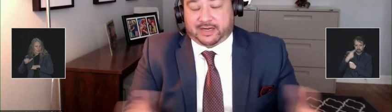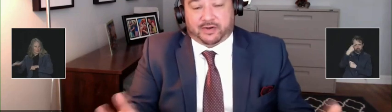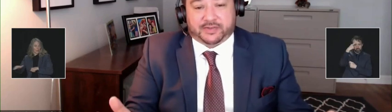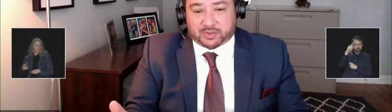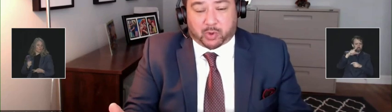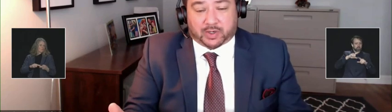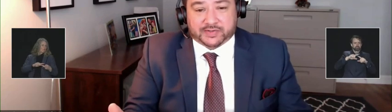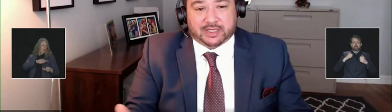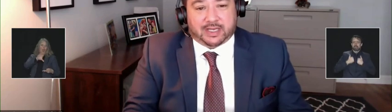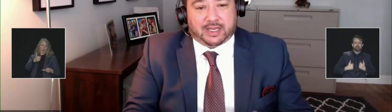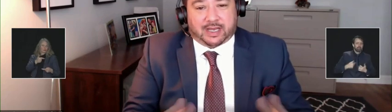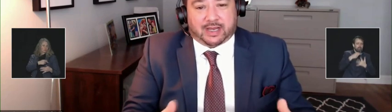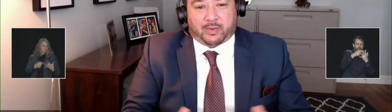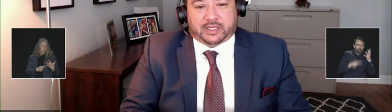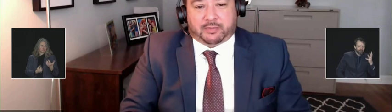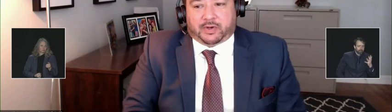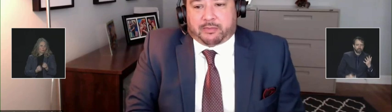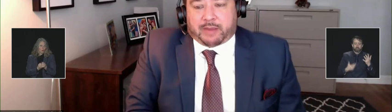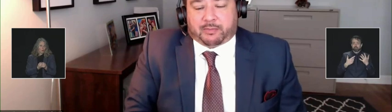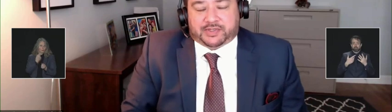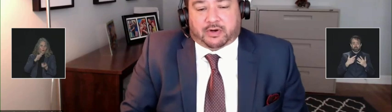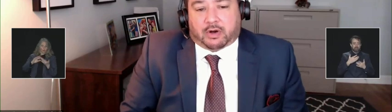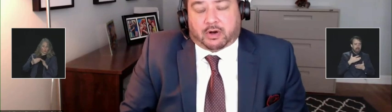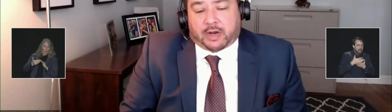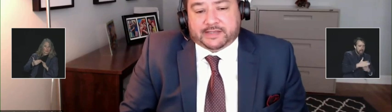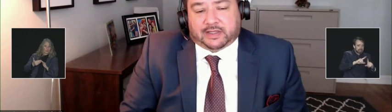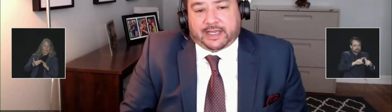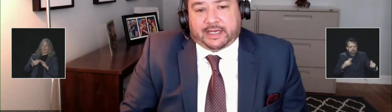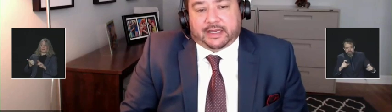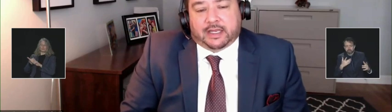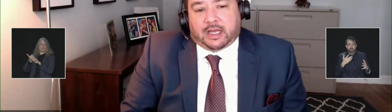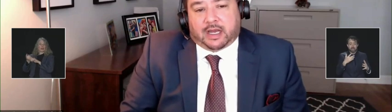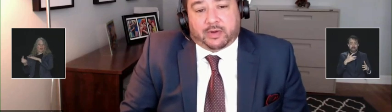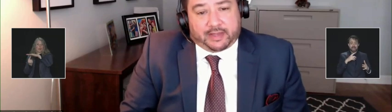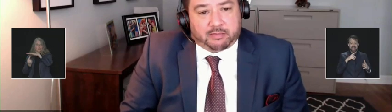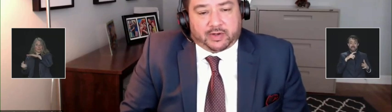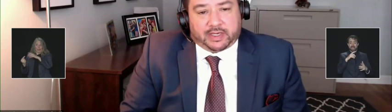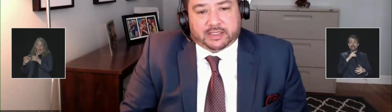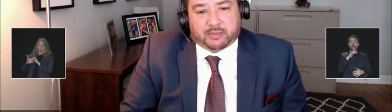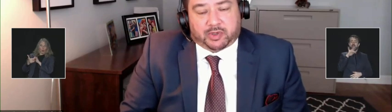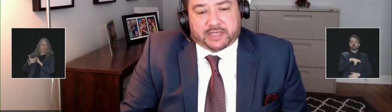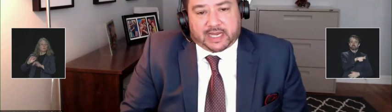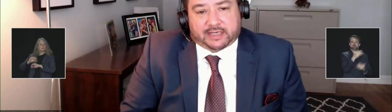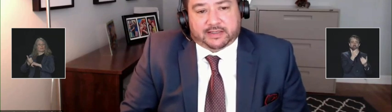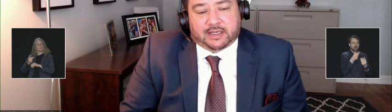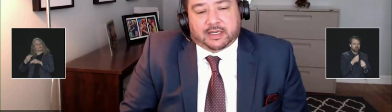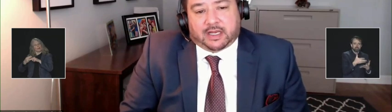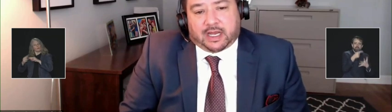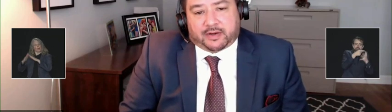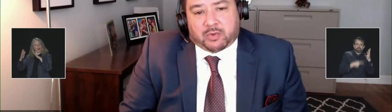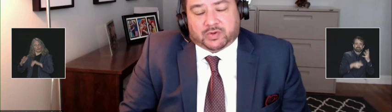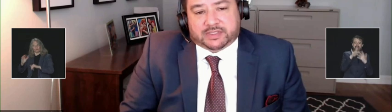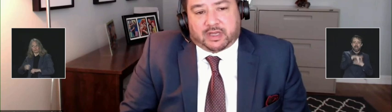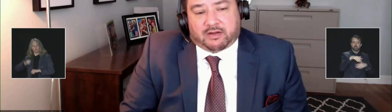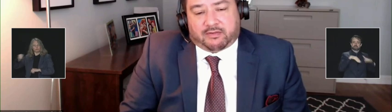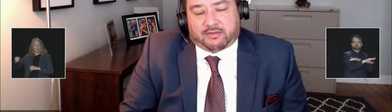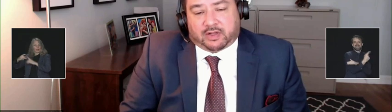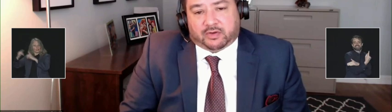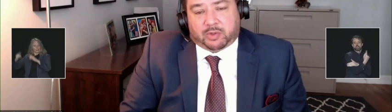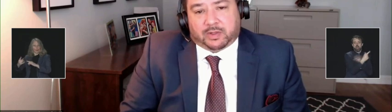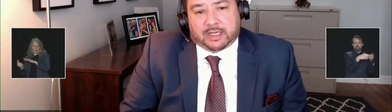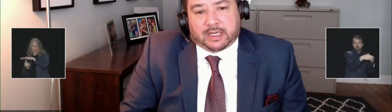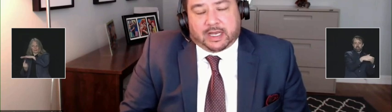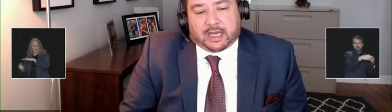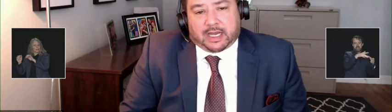supports, when community members are isolating within community to protect their most vulnerable.